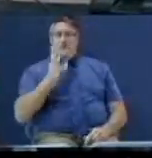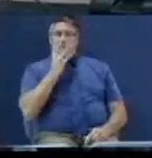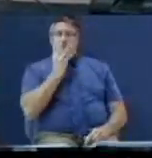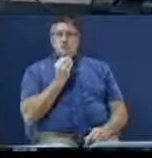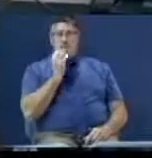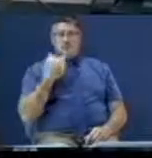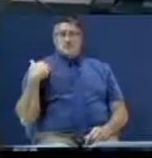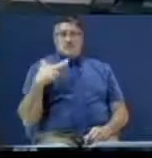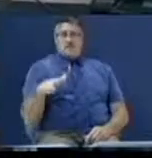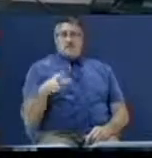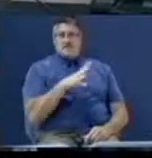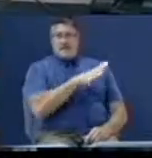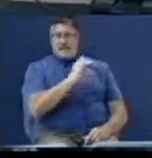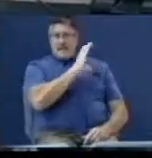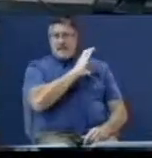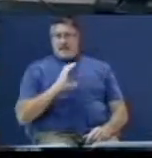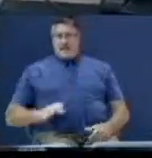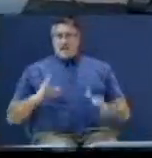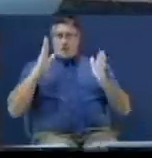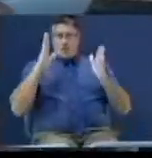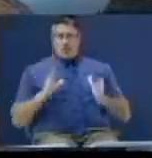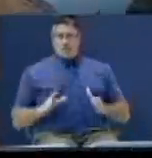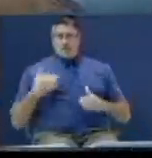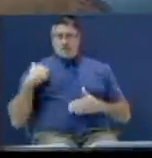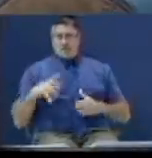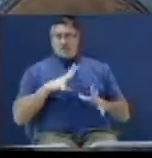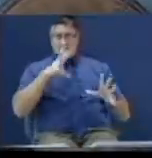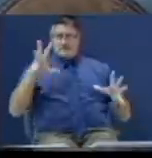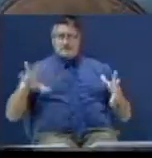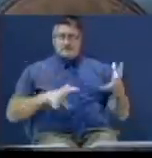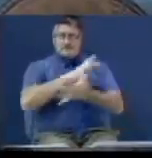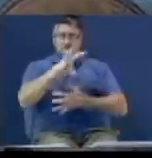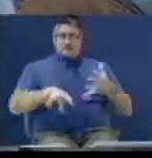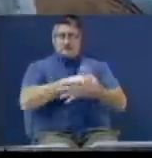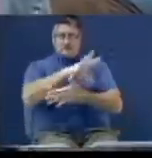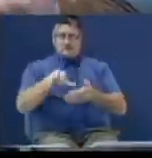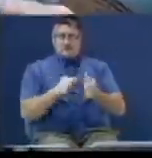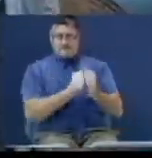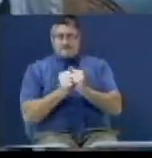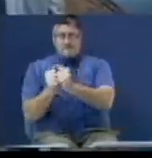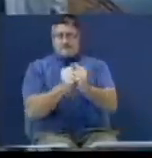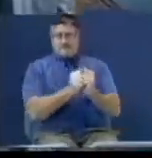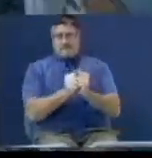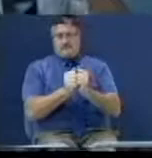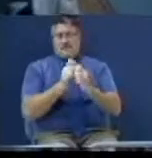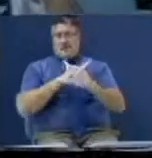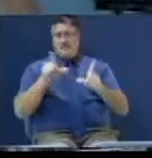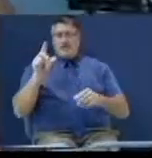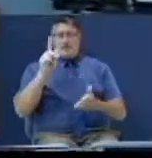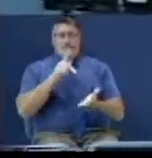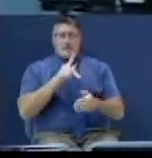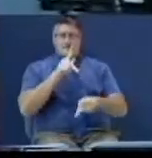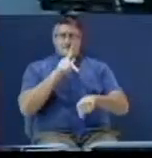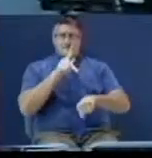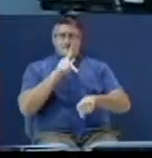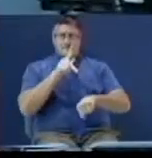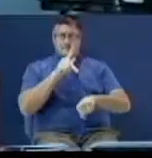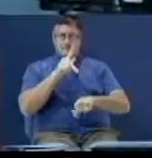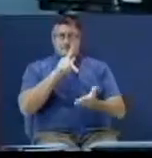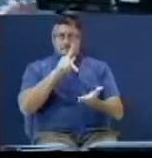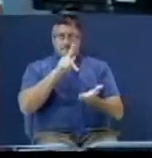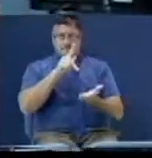Christianity. Well, he told them in Galatians that wasn't right. And Paul said, if you preach another gospel, you are cursed.